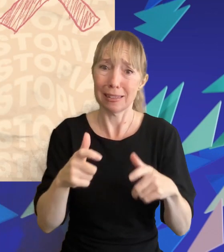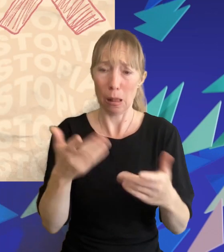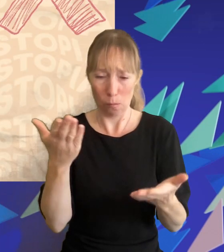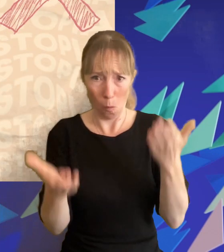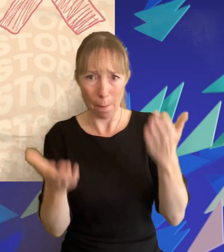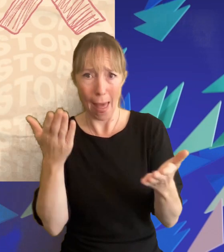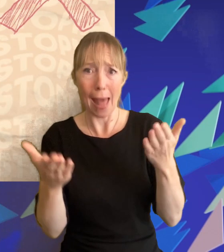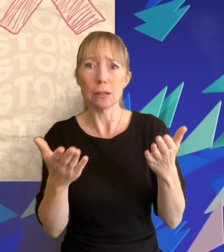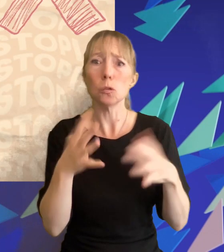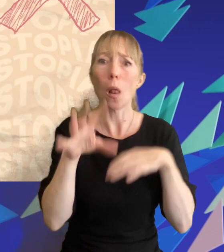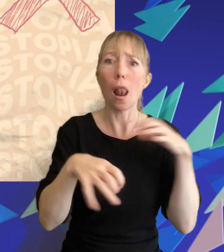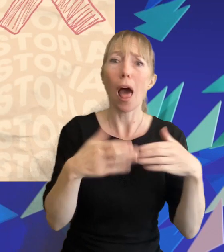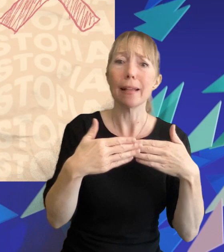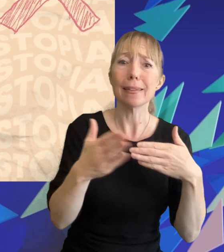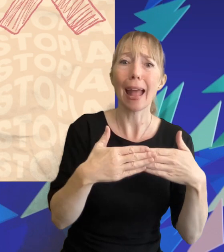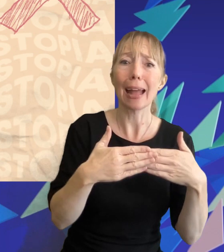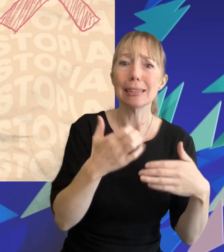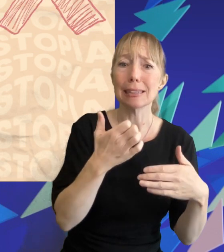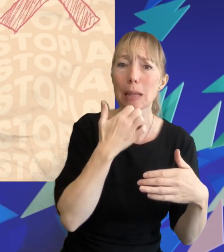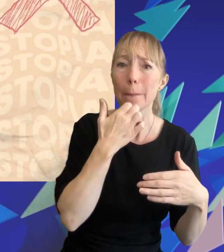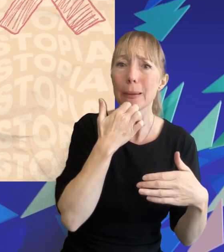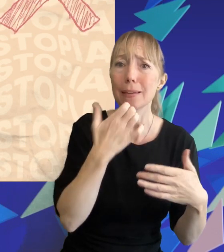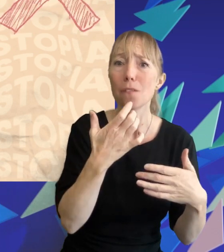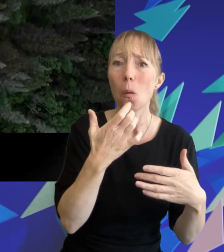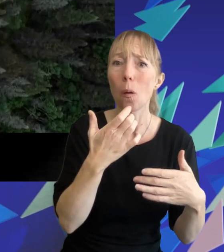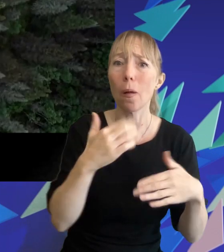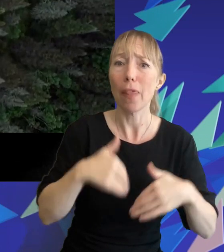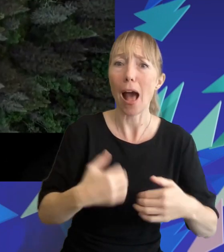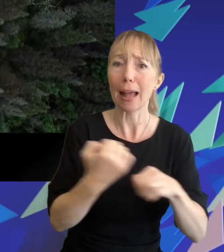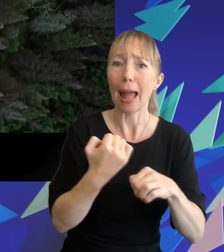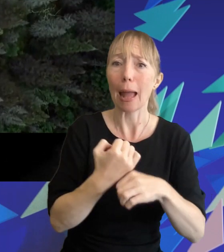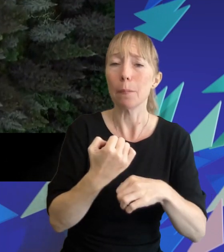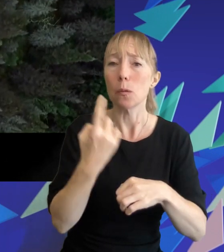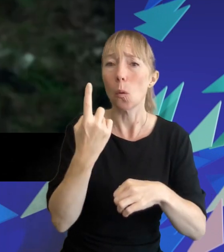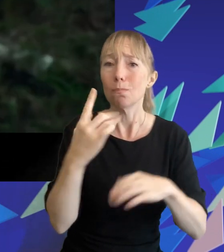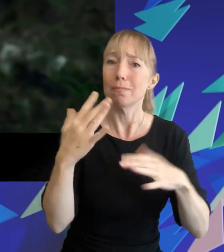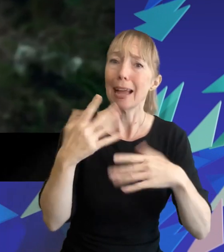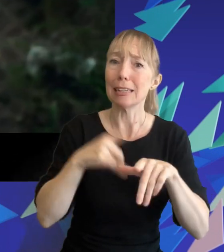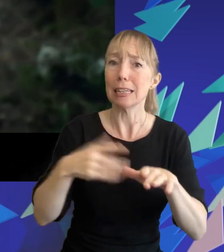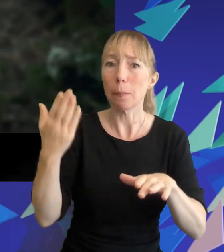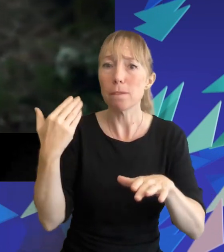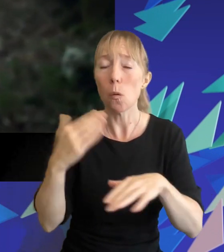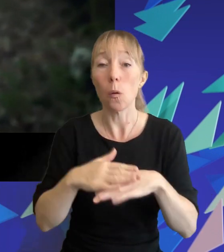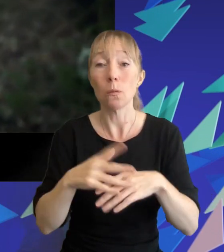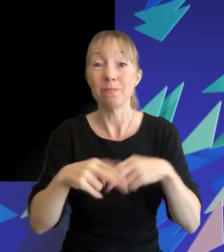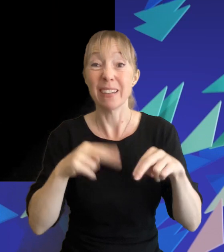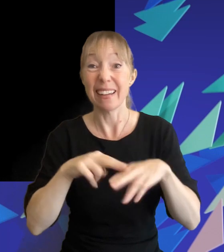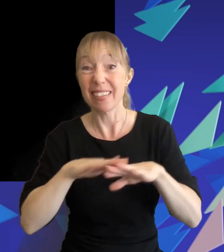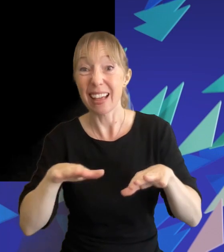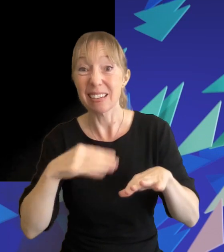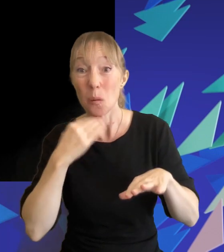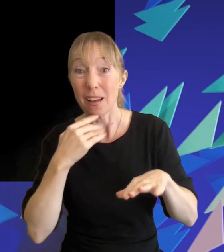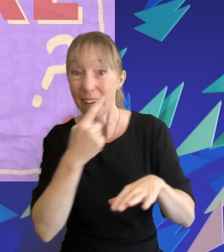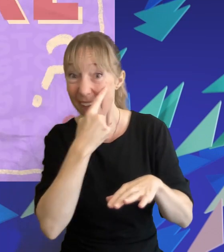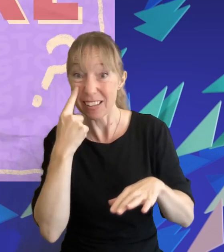compare it with lions gates figures for the hunger games a decade earlier if that isn't enough evidence for a failed genre i don't know what is